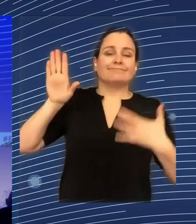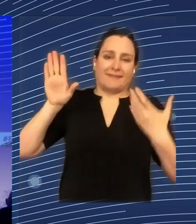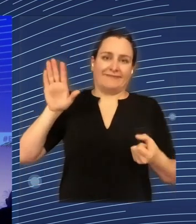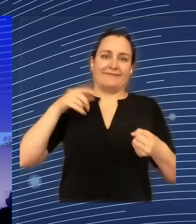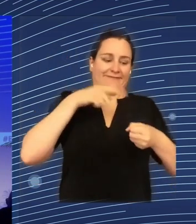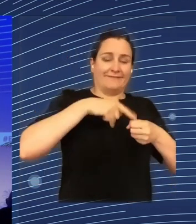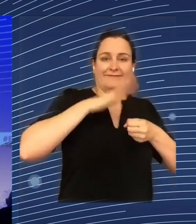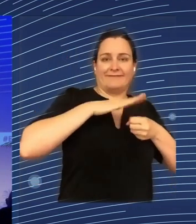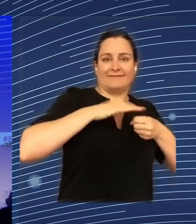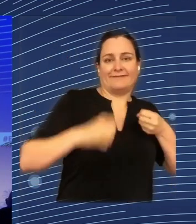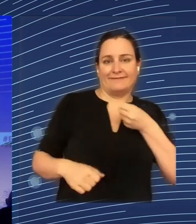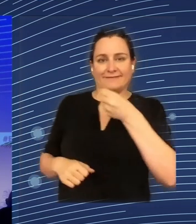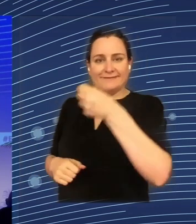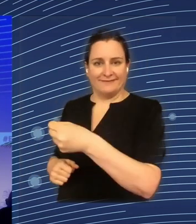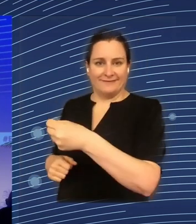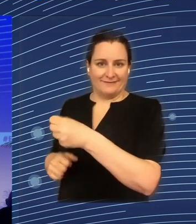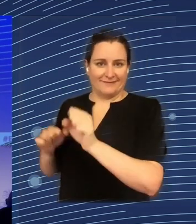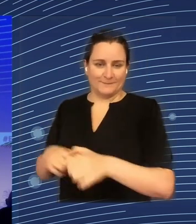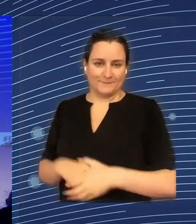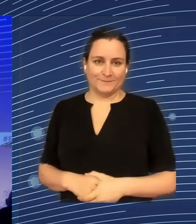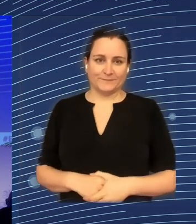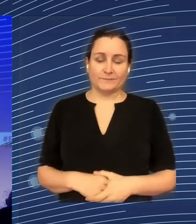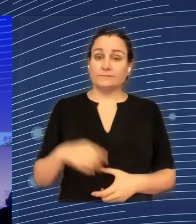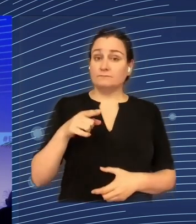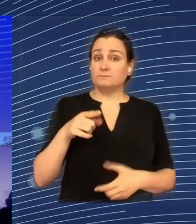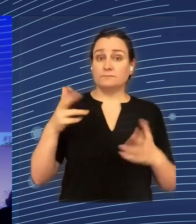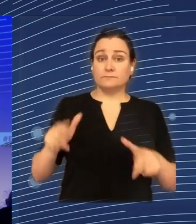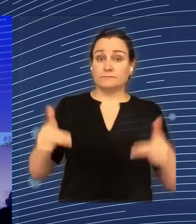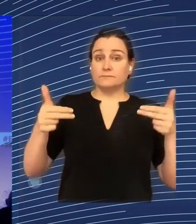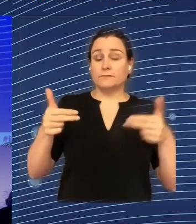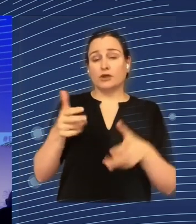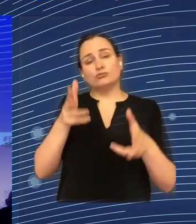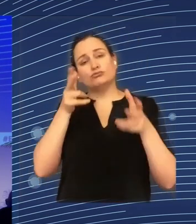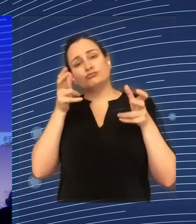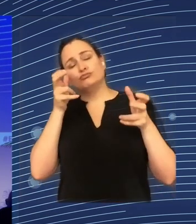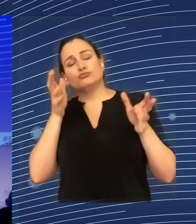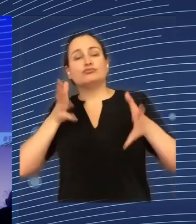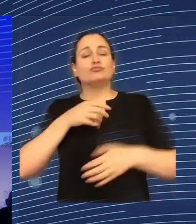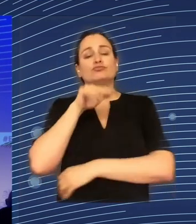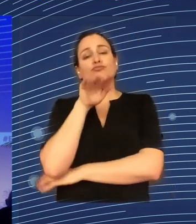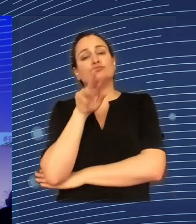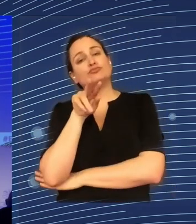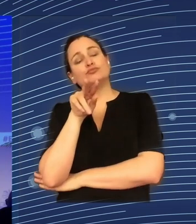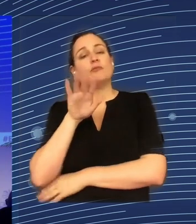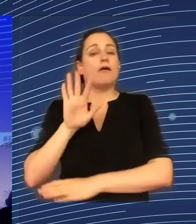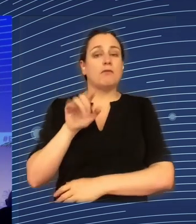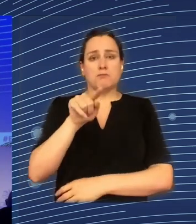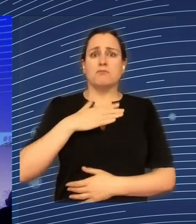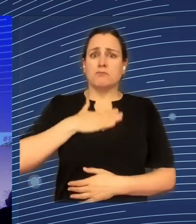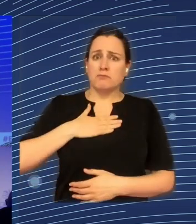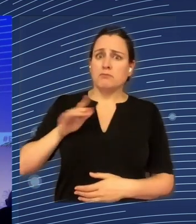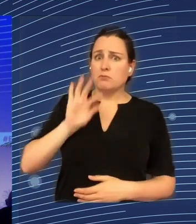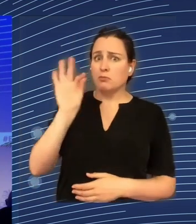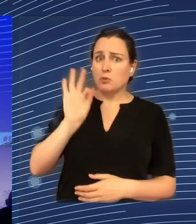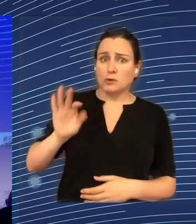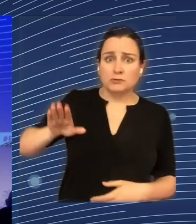shortly. If you are joining online, or you simply prefer to participate online, then send us your questions on